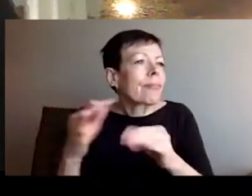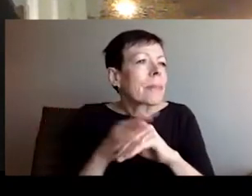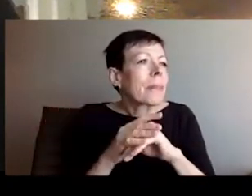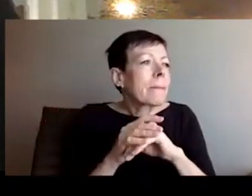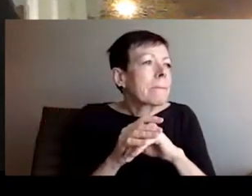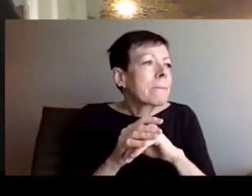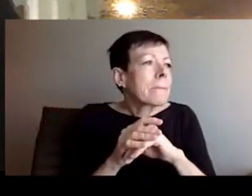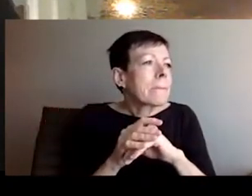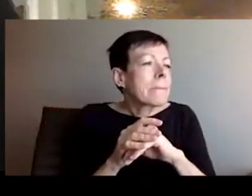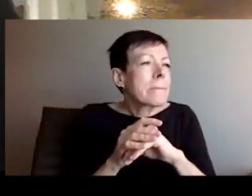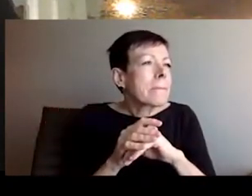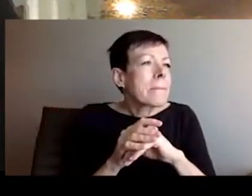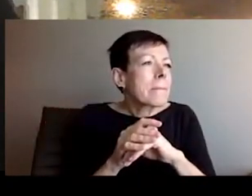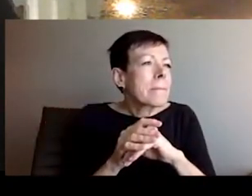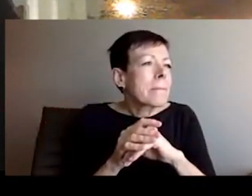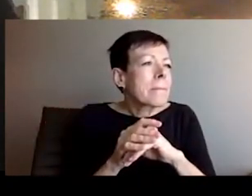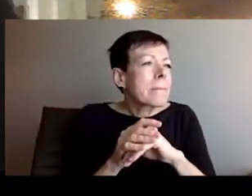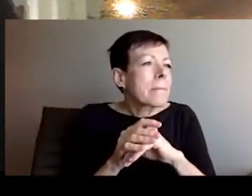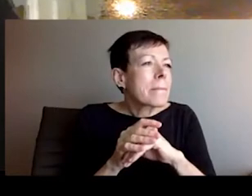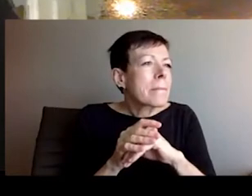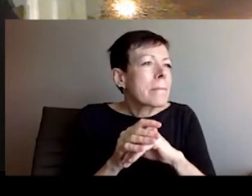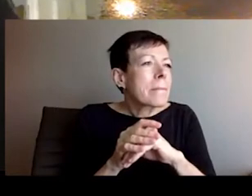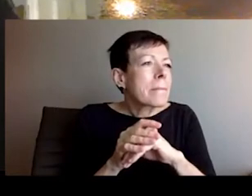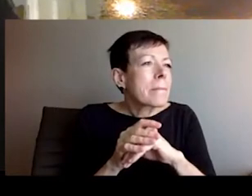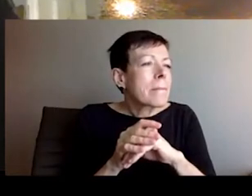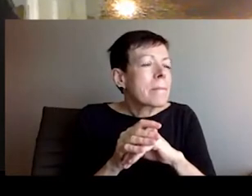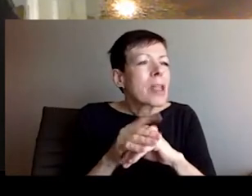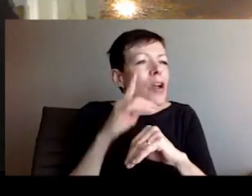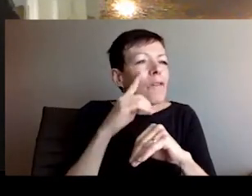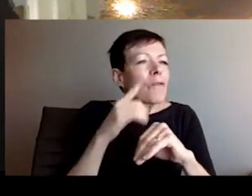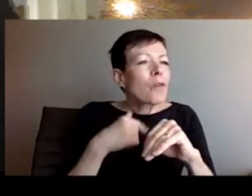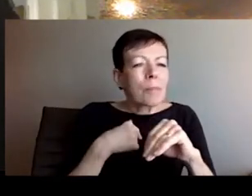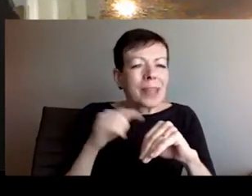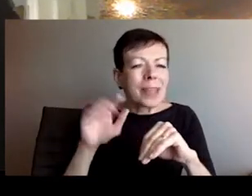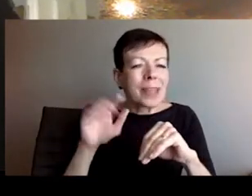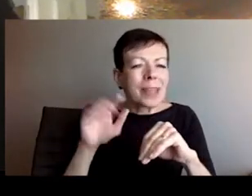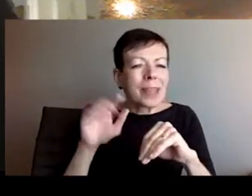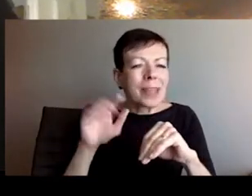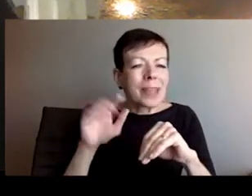civilized discourse,